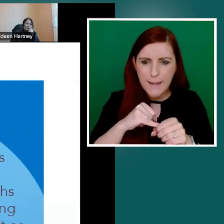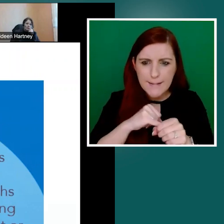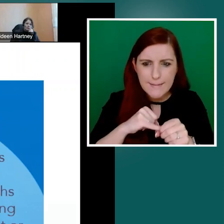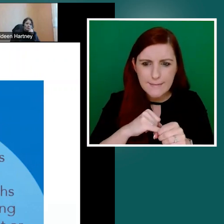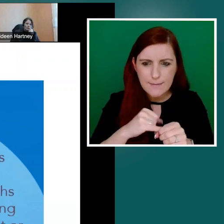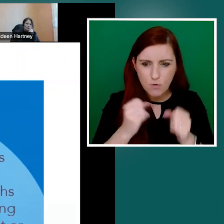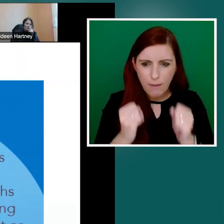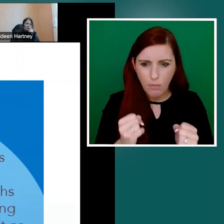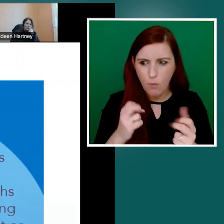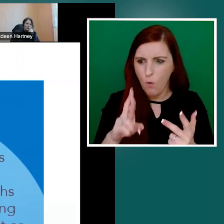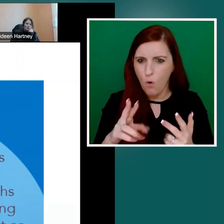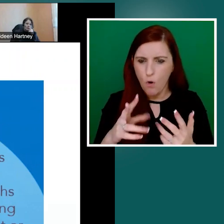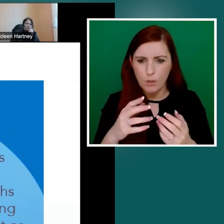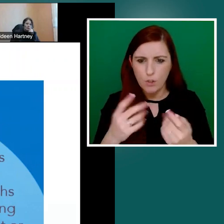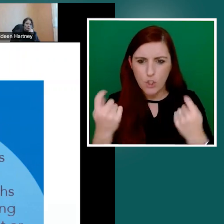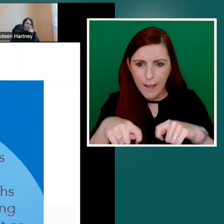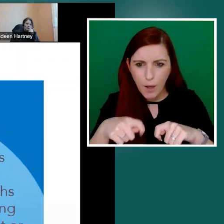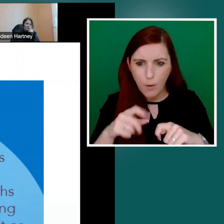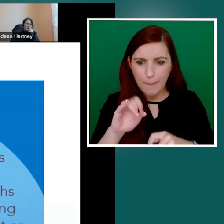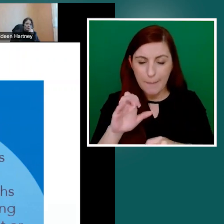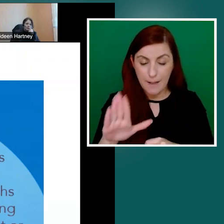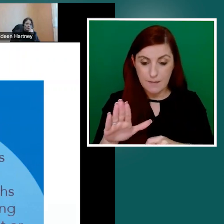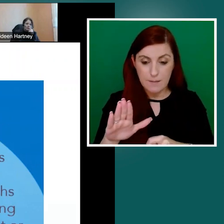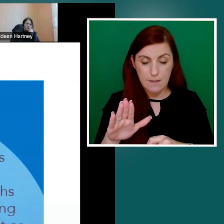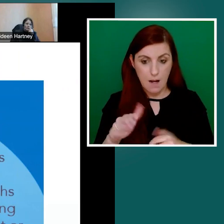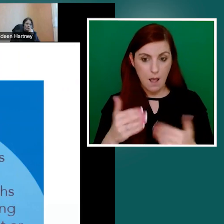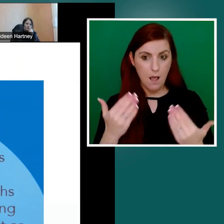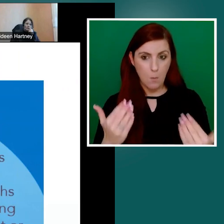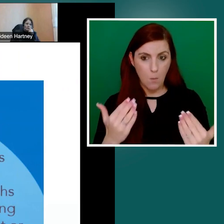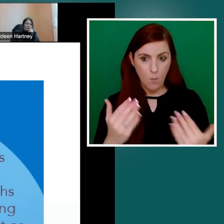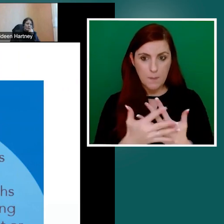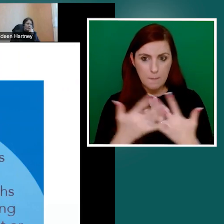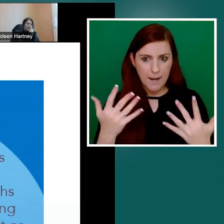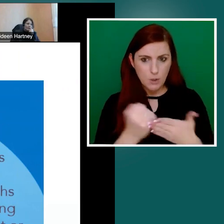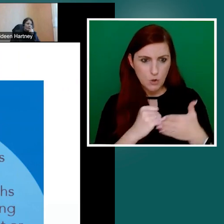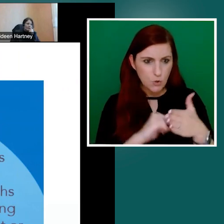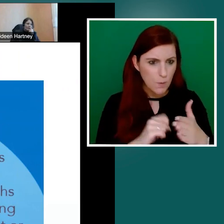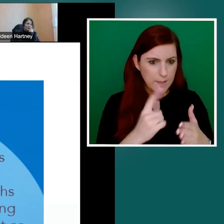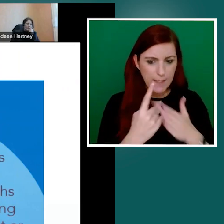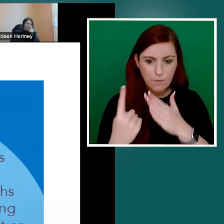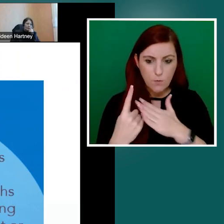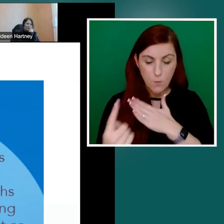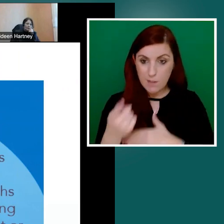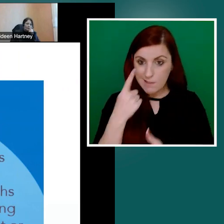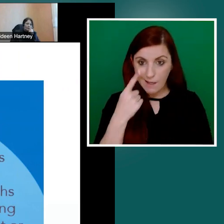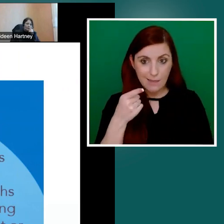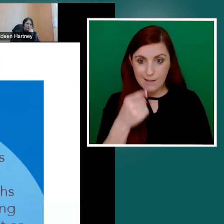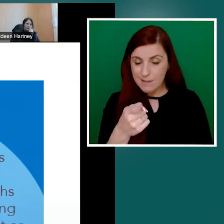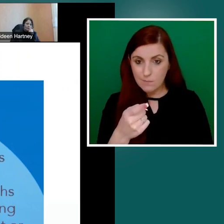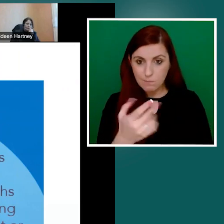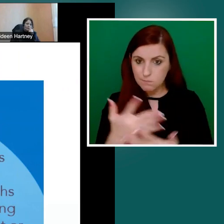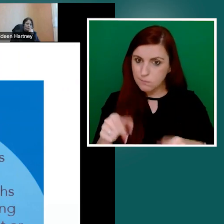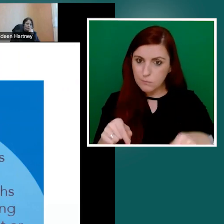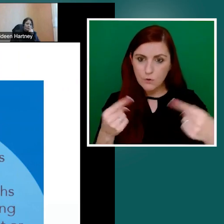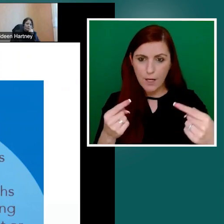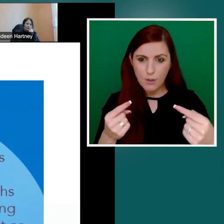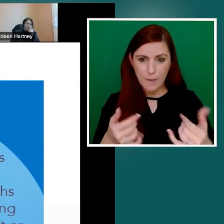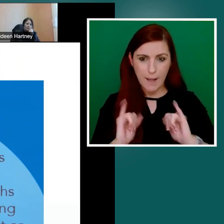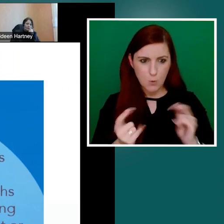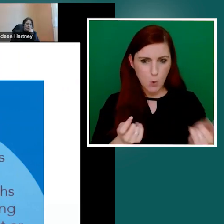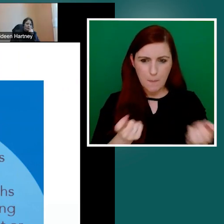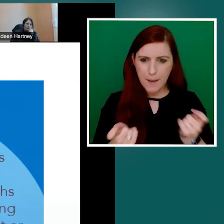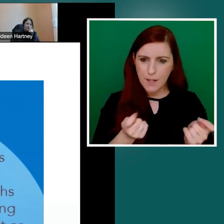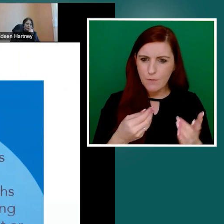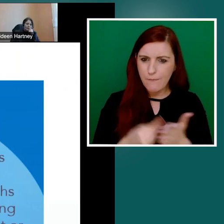causing major challenges trying to manage their finances and bills, regardless of whether they're in plain English or not. And unfortunately,